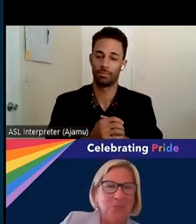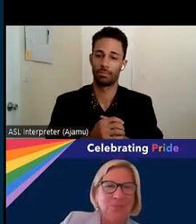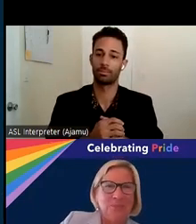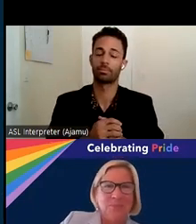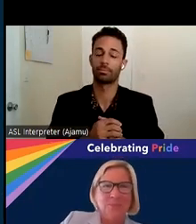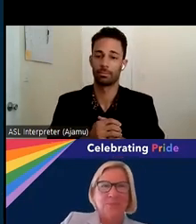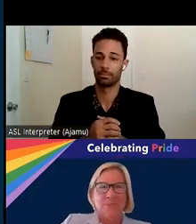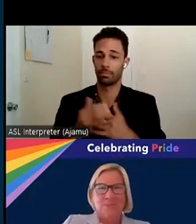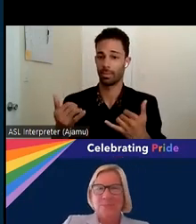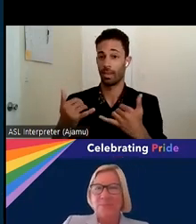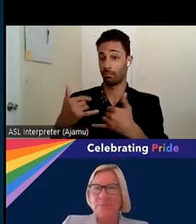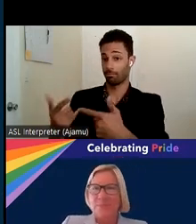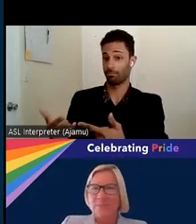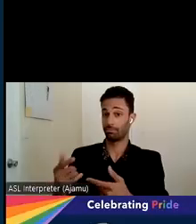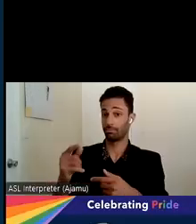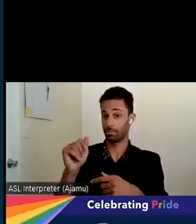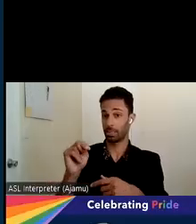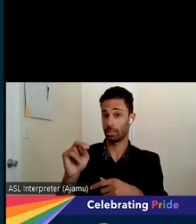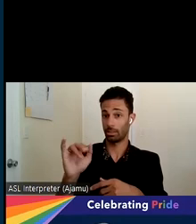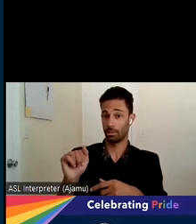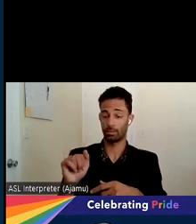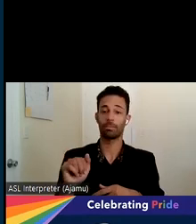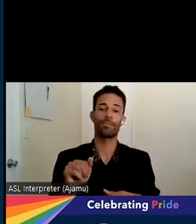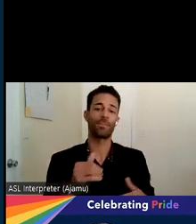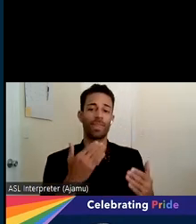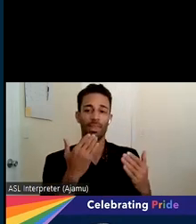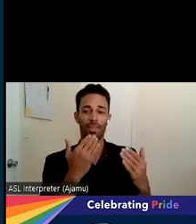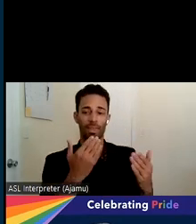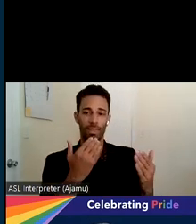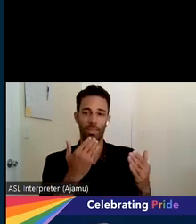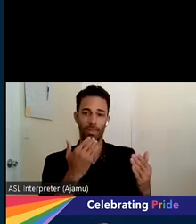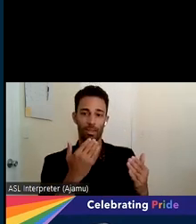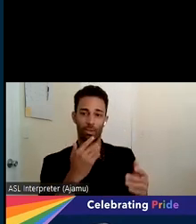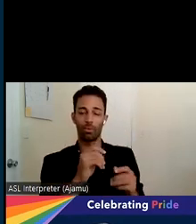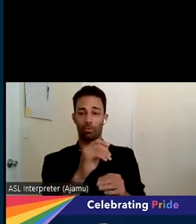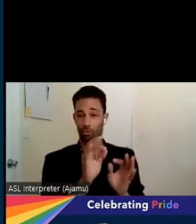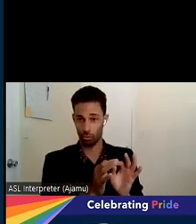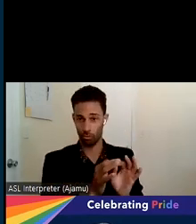to you. Great. Thank you, Susan, and thank you, Rajana. We'll go ahead and go to the next slide.